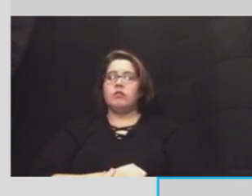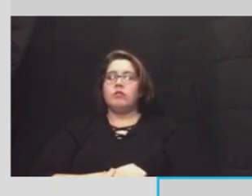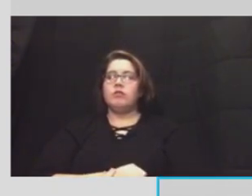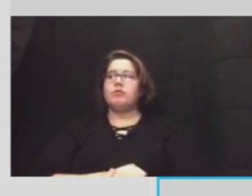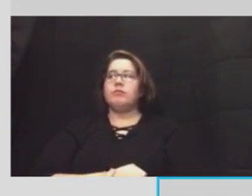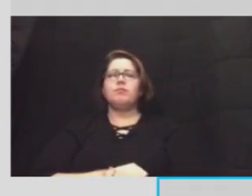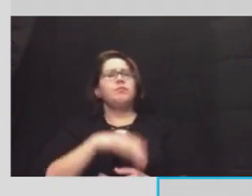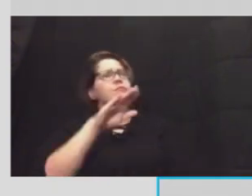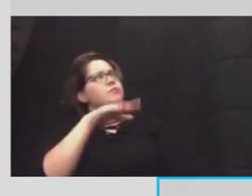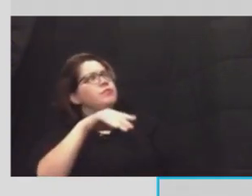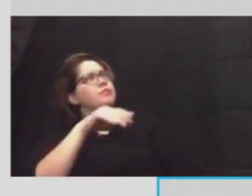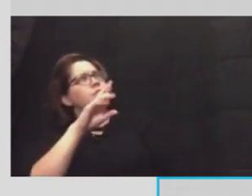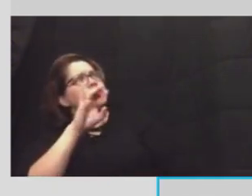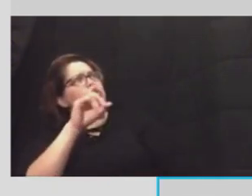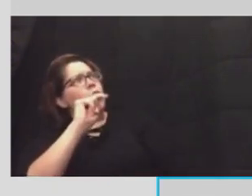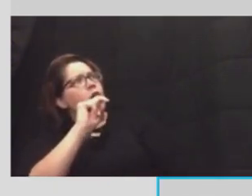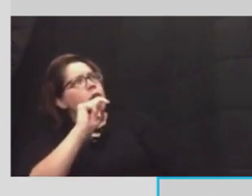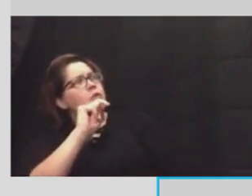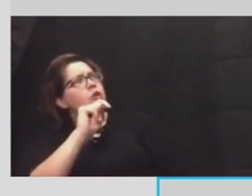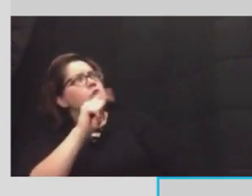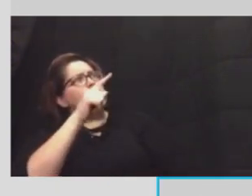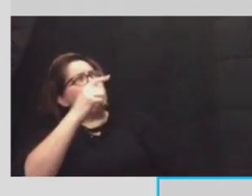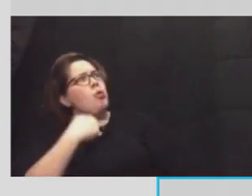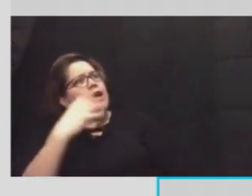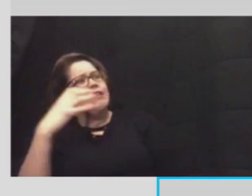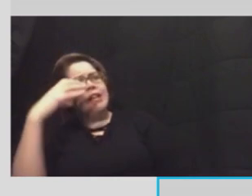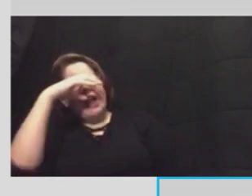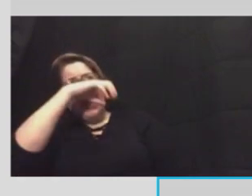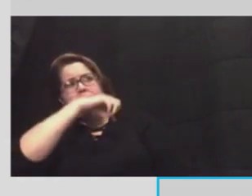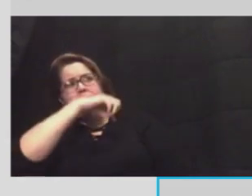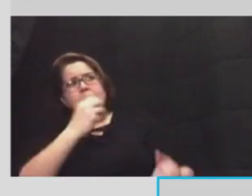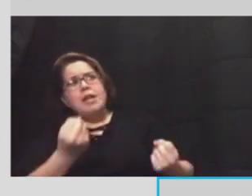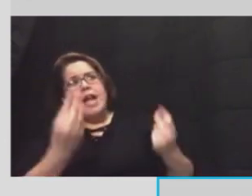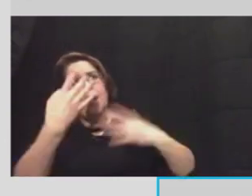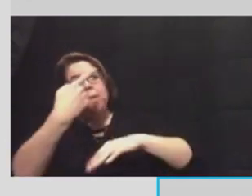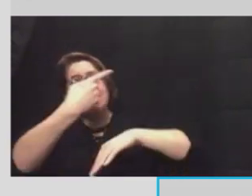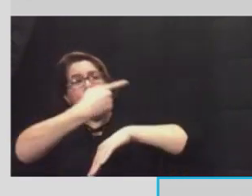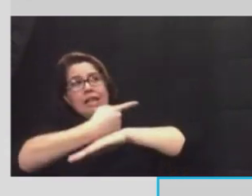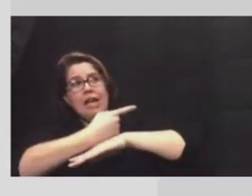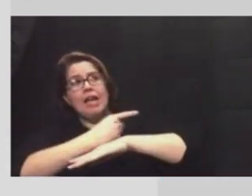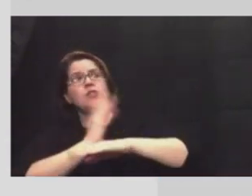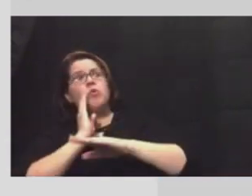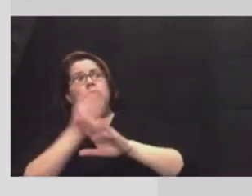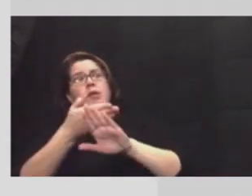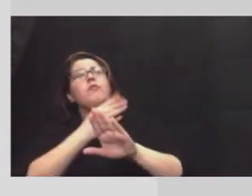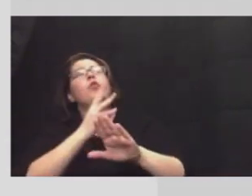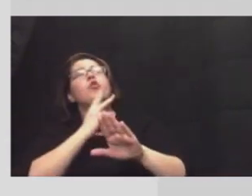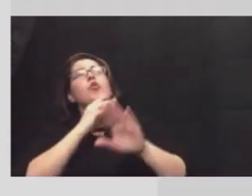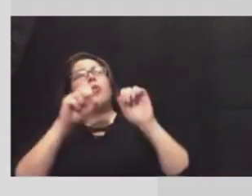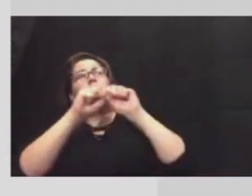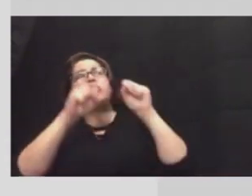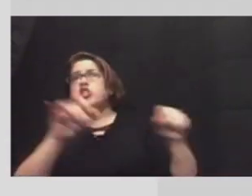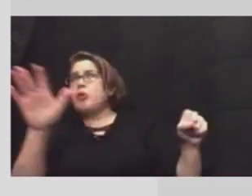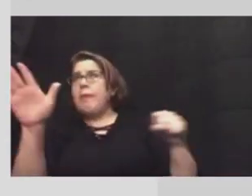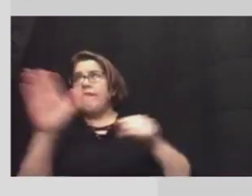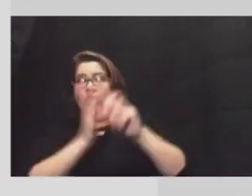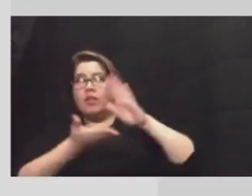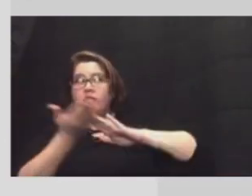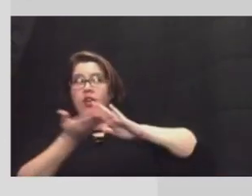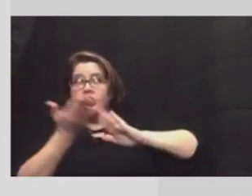robert do you have an estimate on how many days it'll be before the water system is fully back on its feet